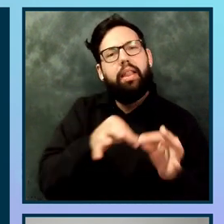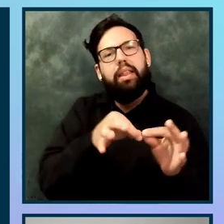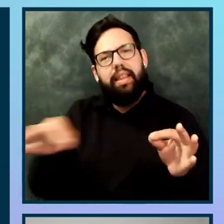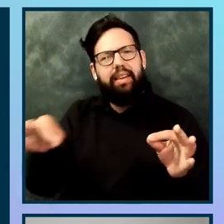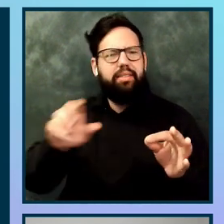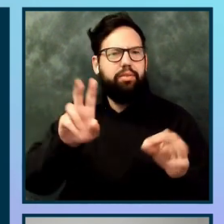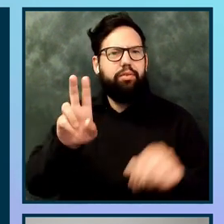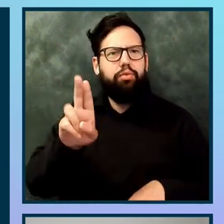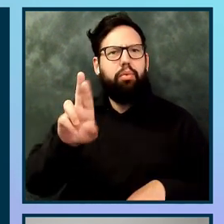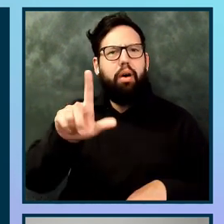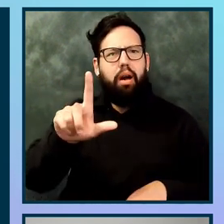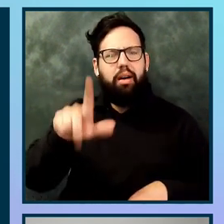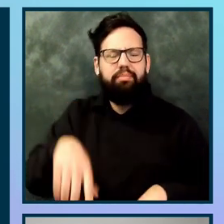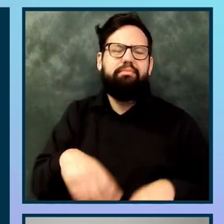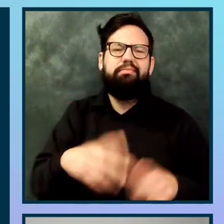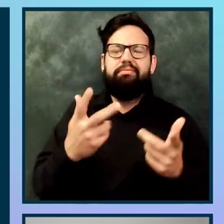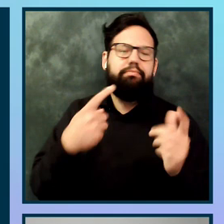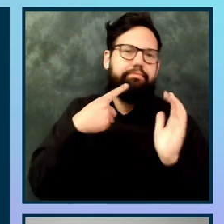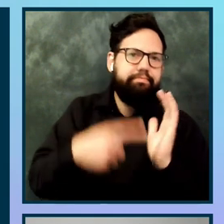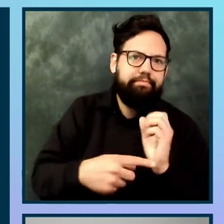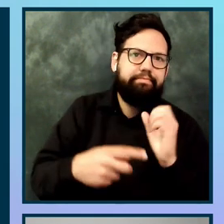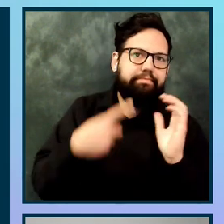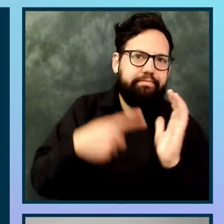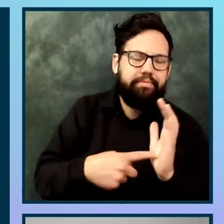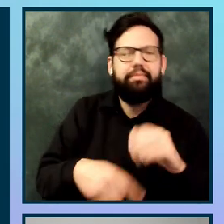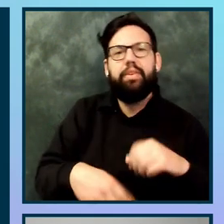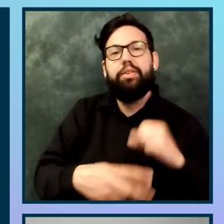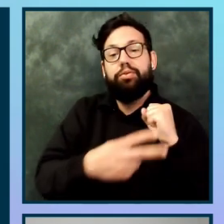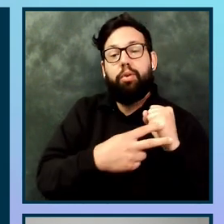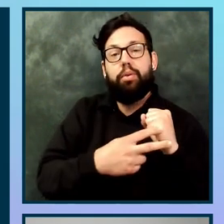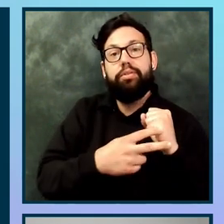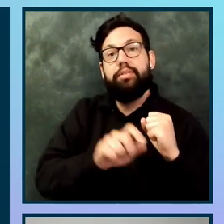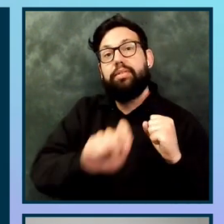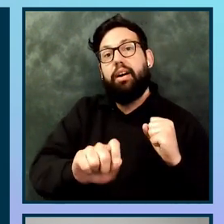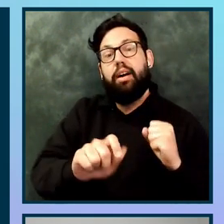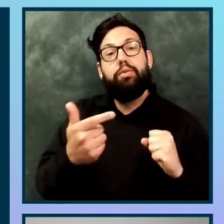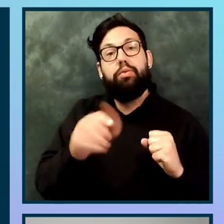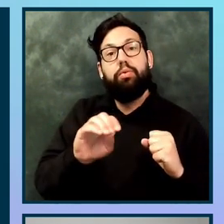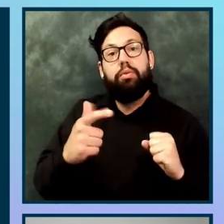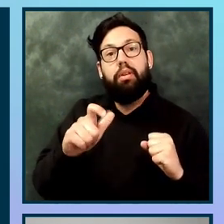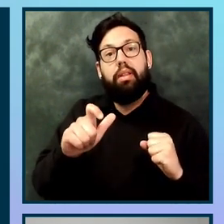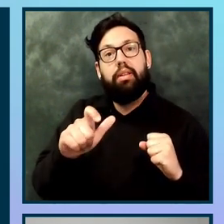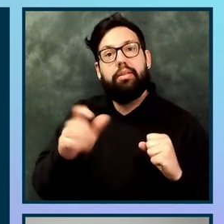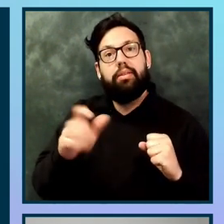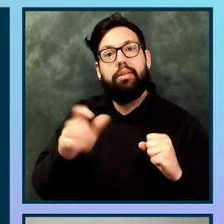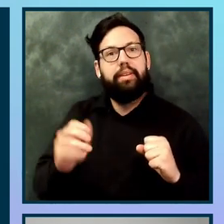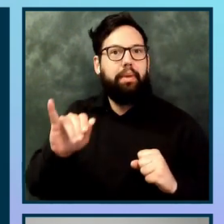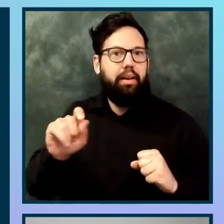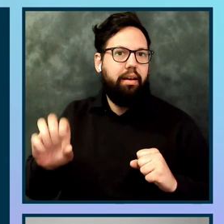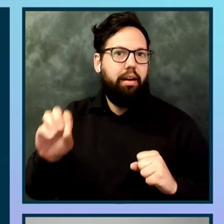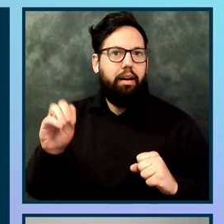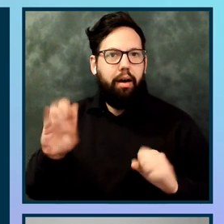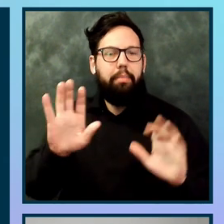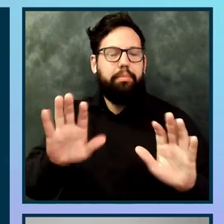.googleapis.com, so it's completely public. If you want to have these reports in a private way,